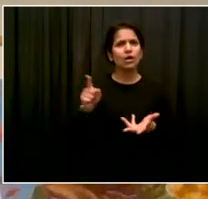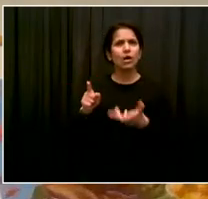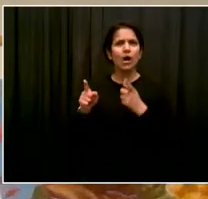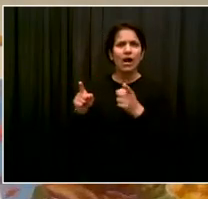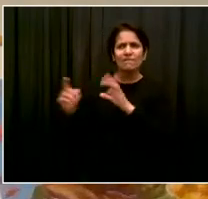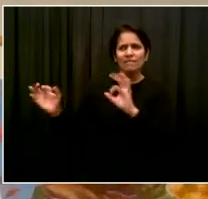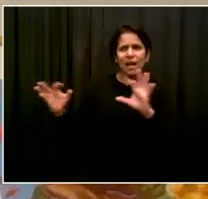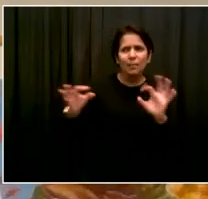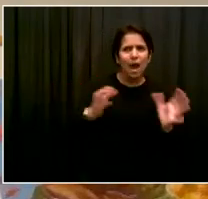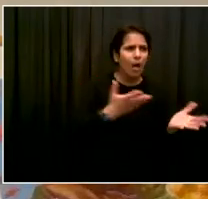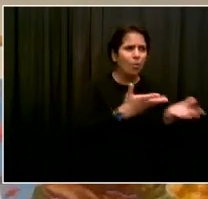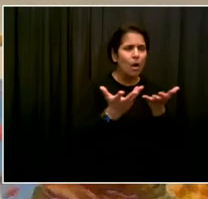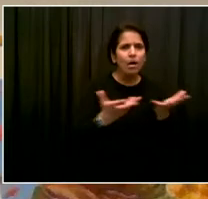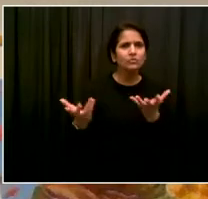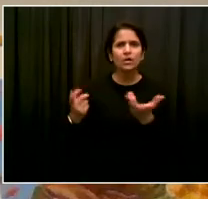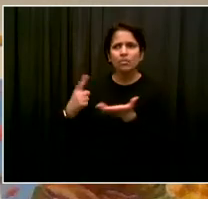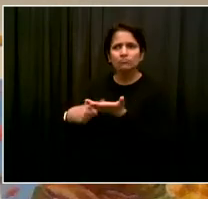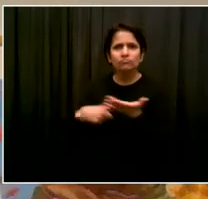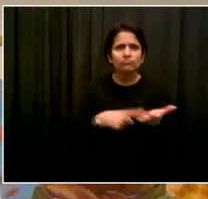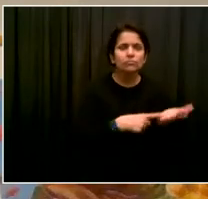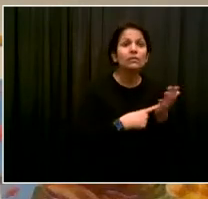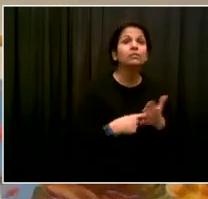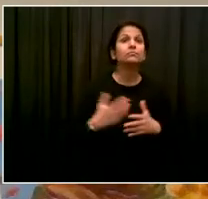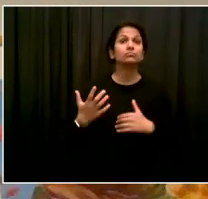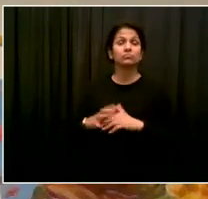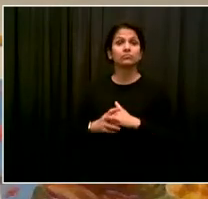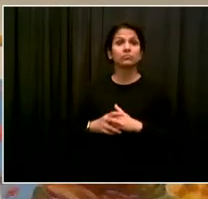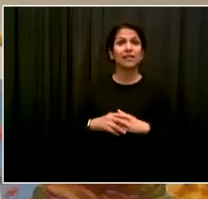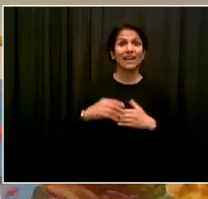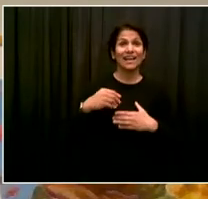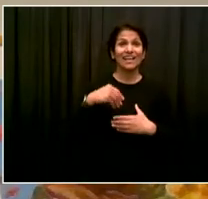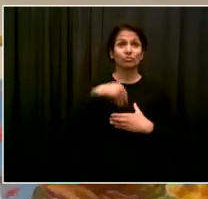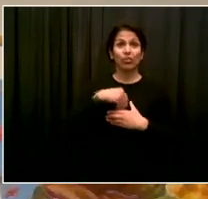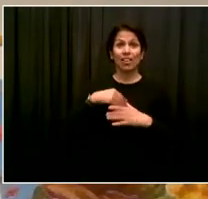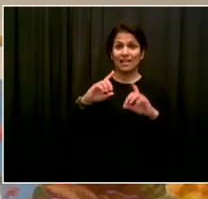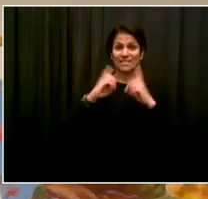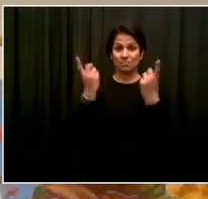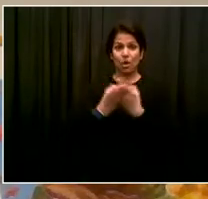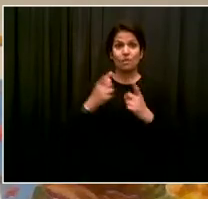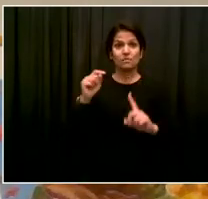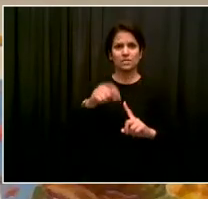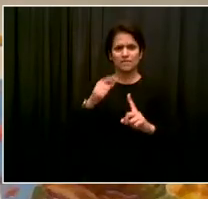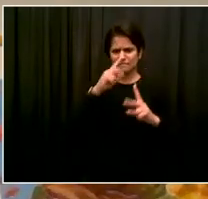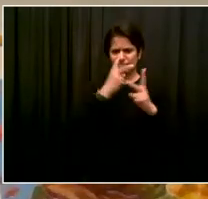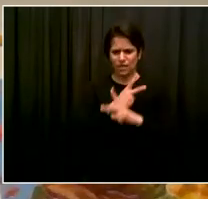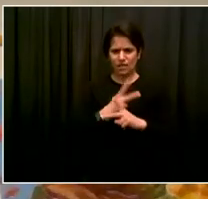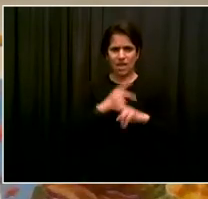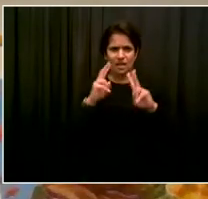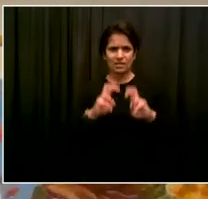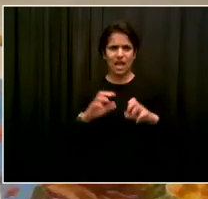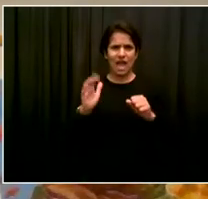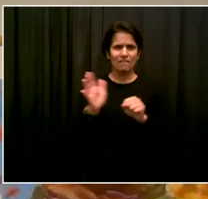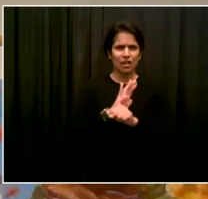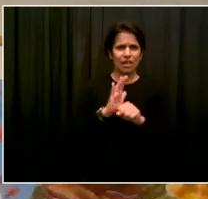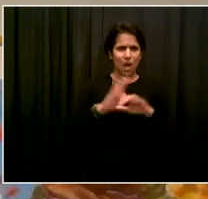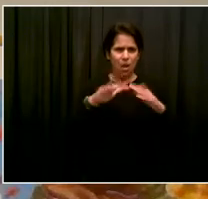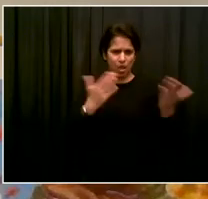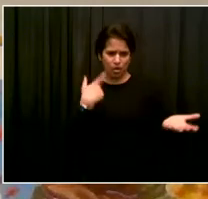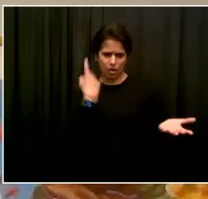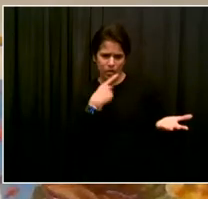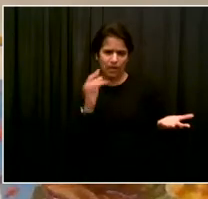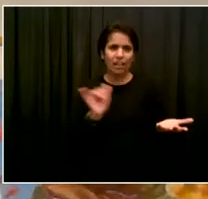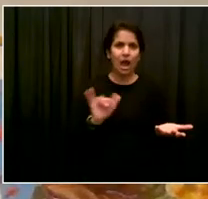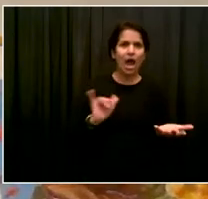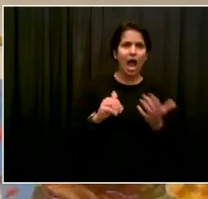already starting internally to have conversations about what returns should be and will be for our system. And I look forward to many, many, many